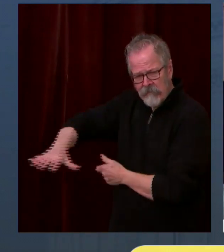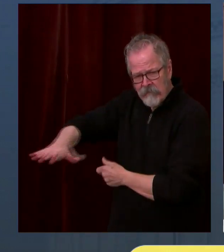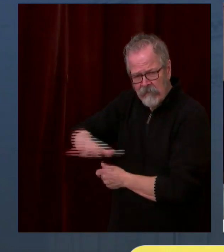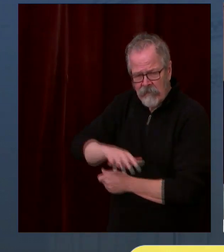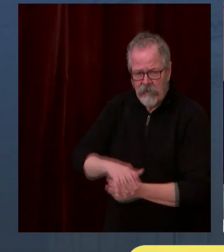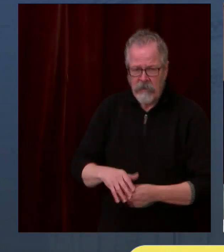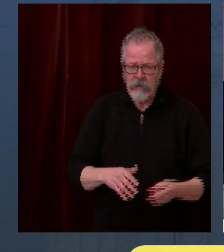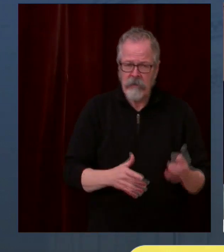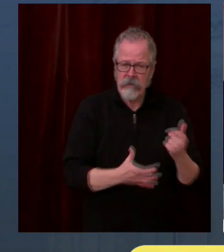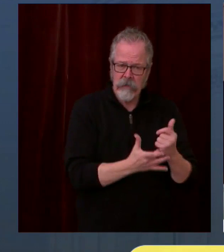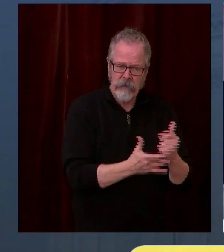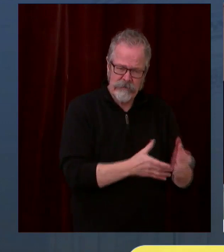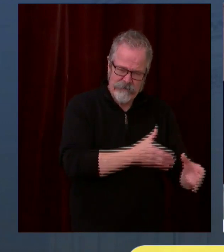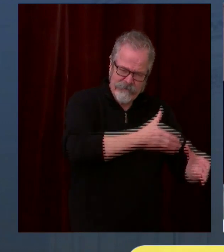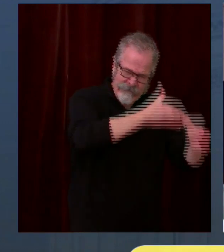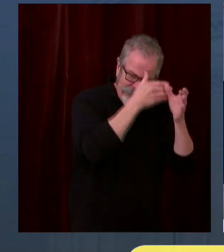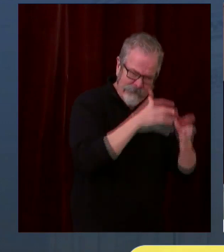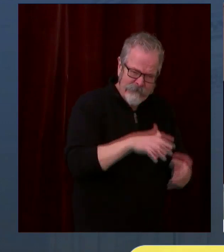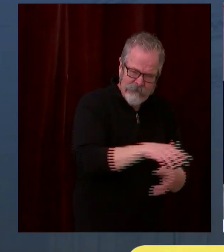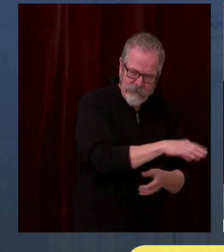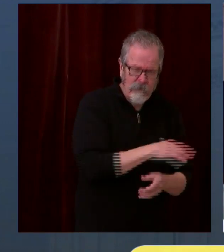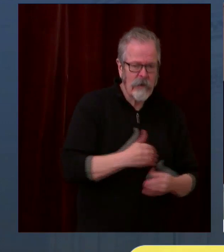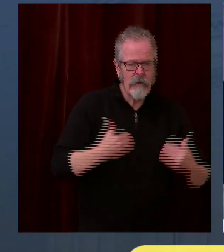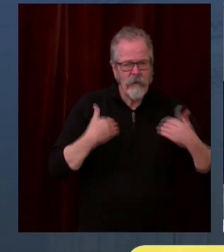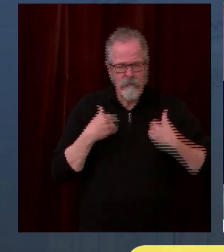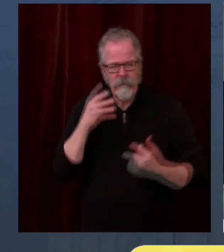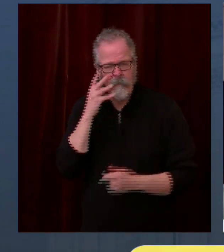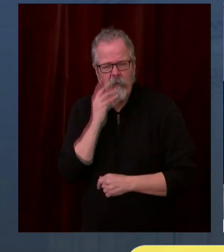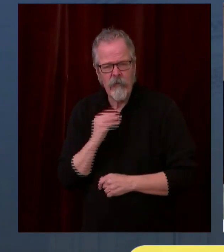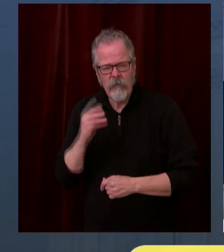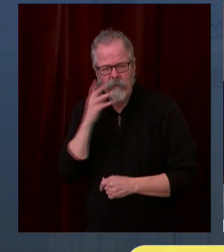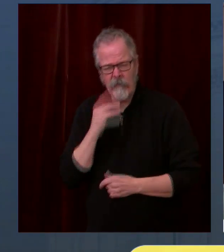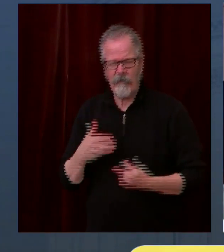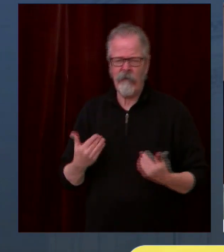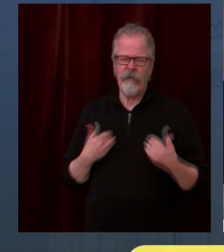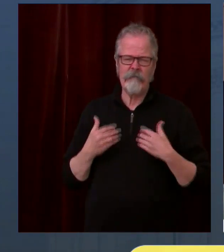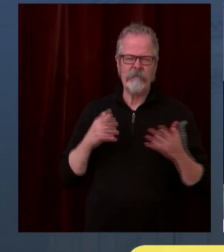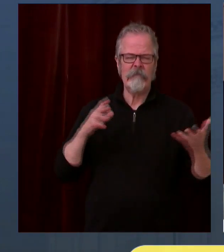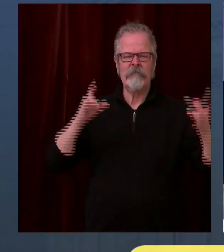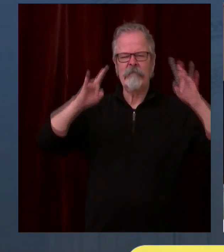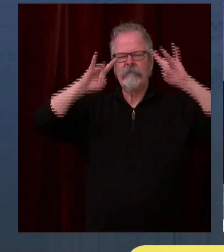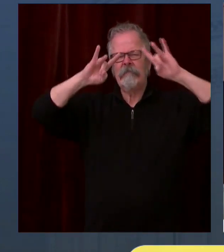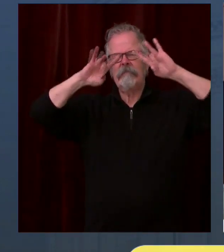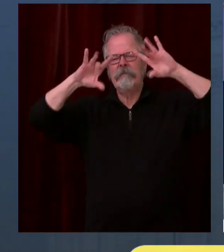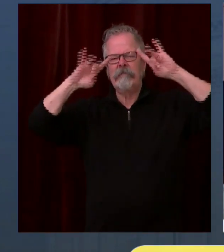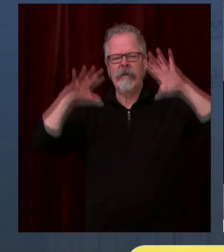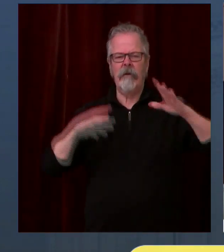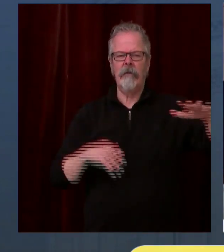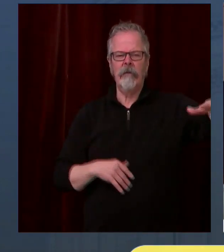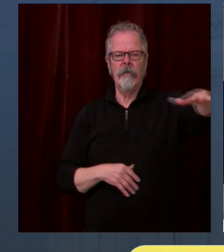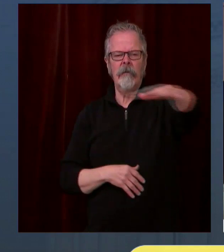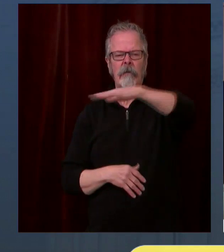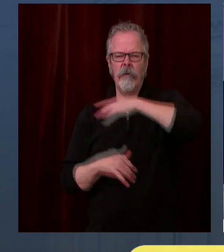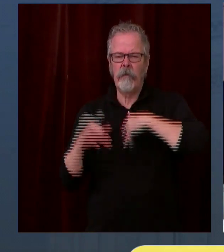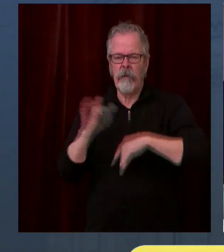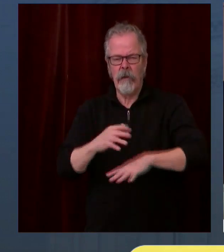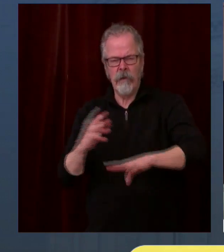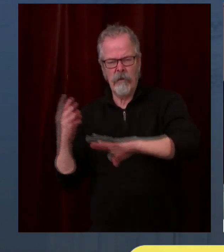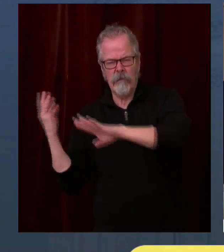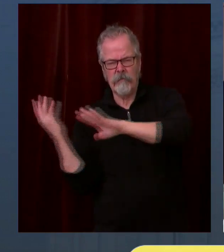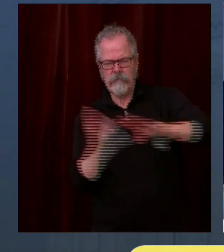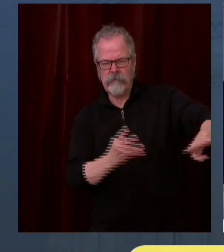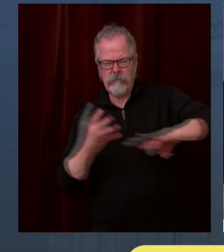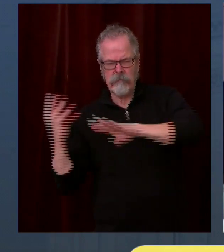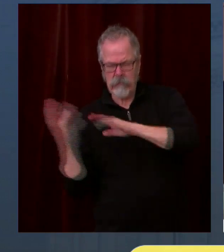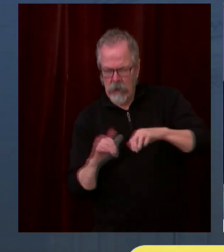experience with running mass vaccination clinical operations at scale. We're contributing our knowledge and